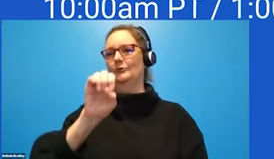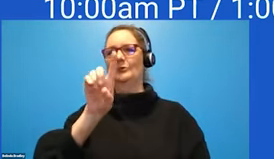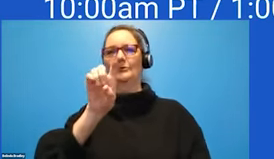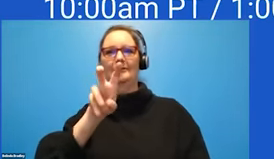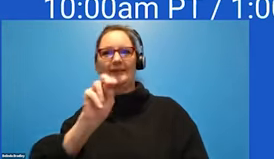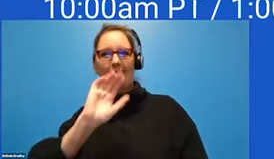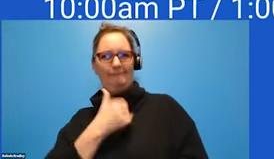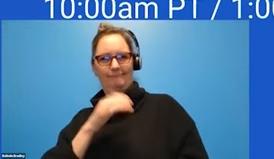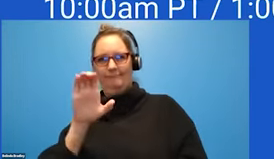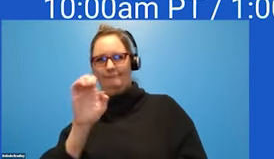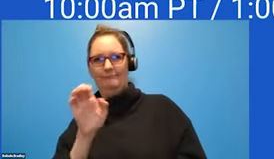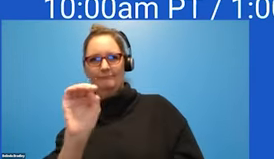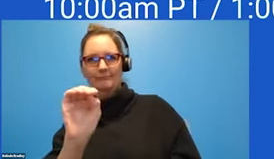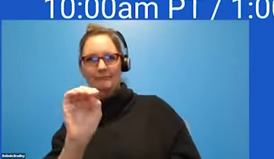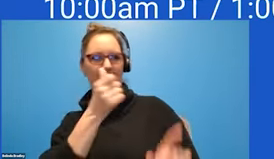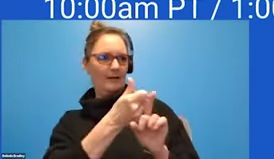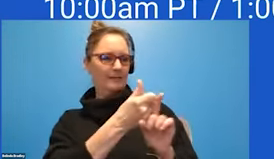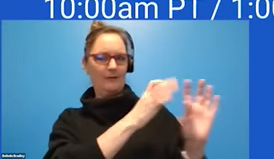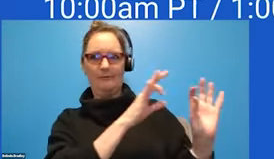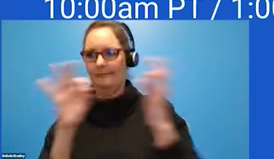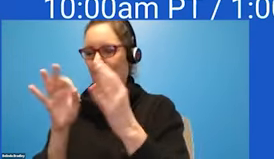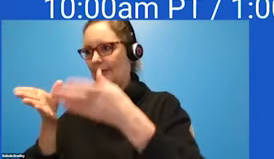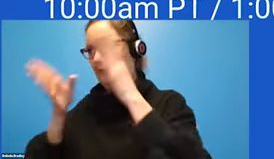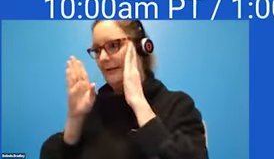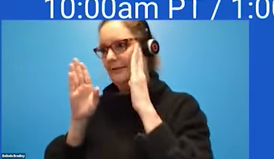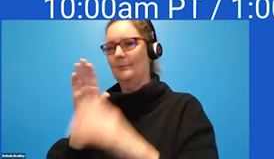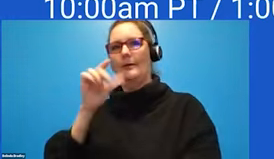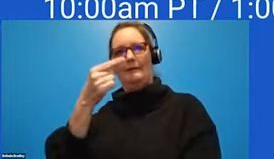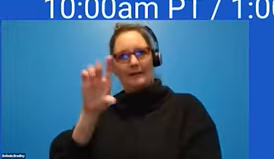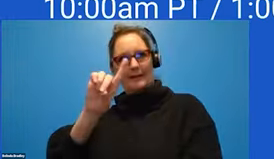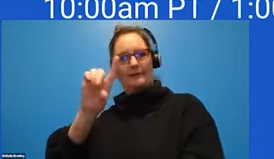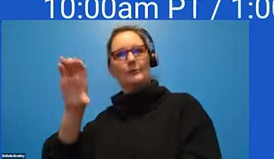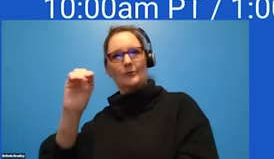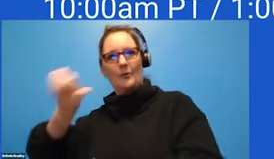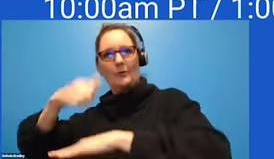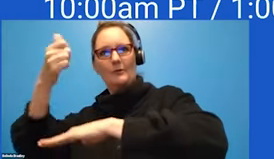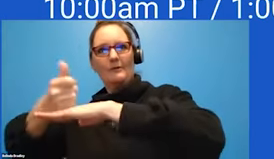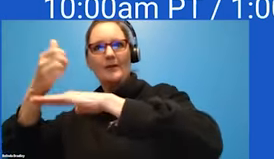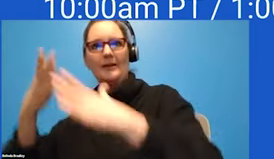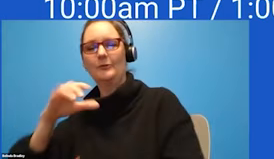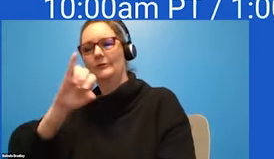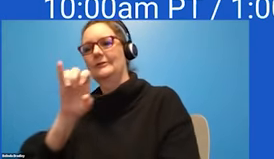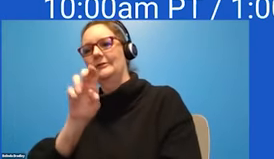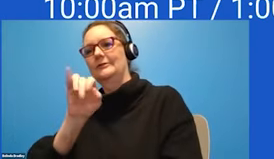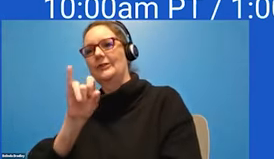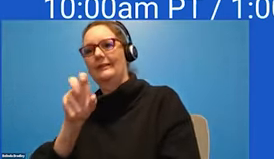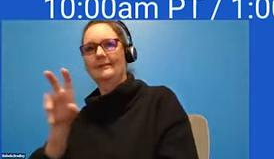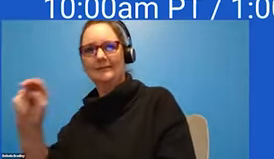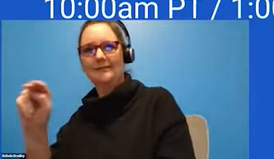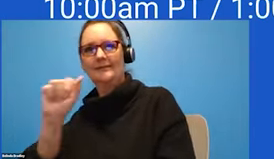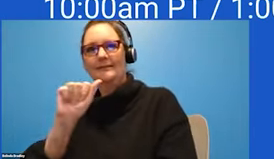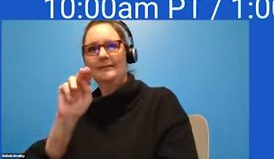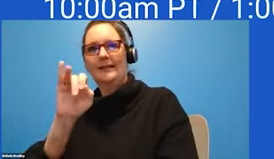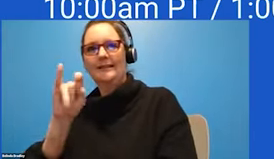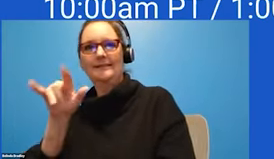the attention of GAD co-founder, Jenison Ascension, and quickly became a call to action for digital creators all